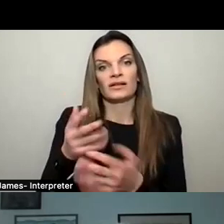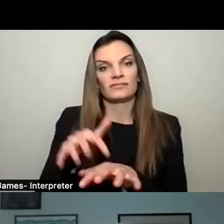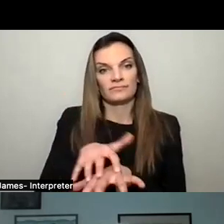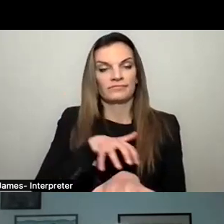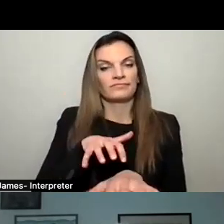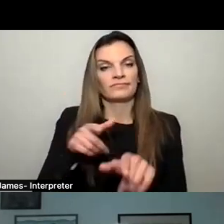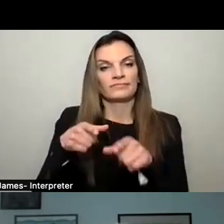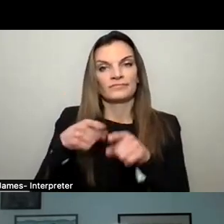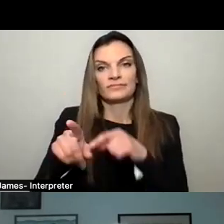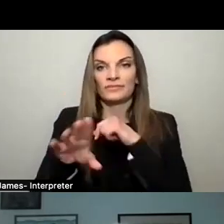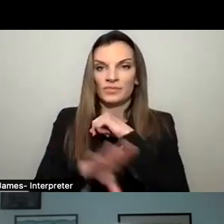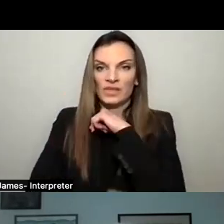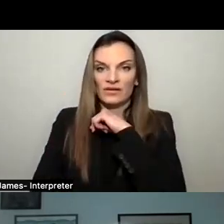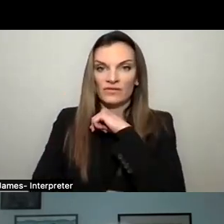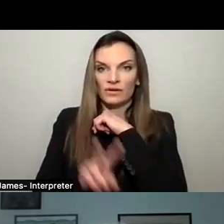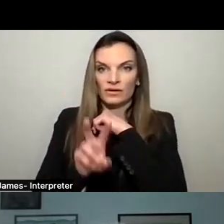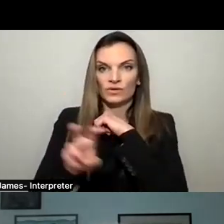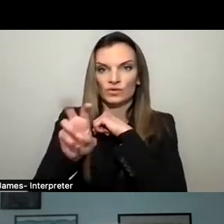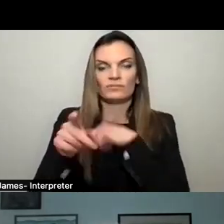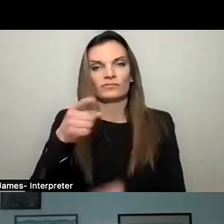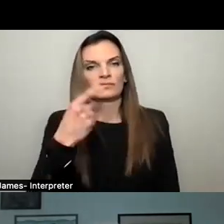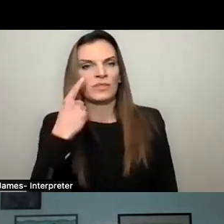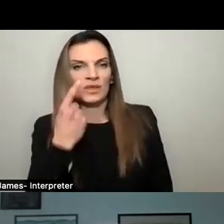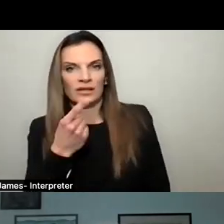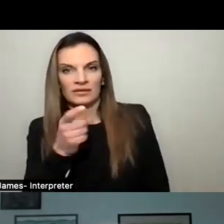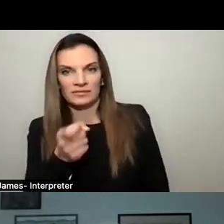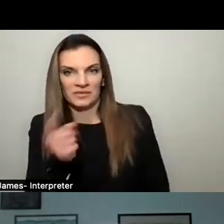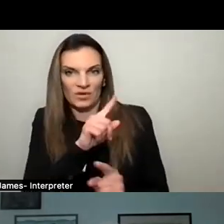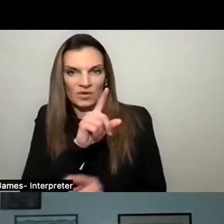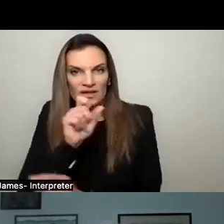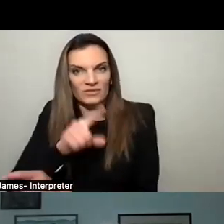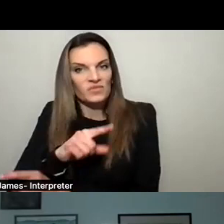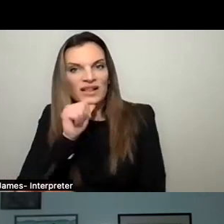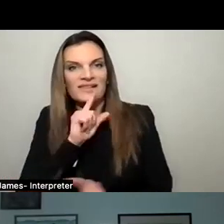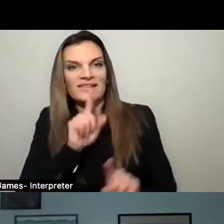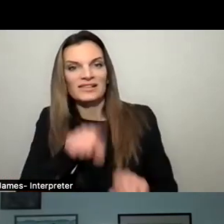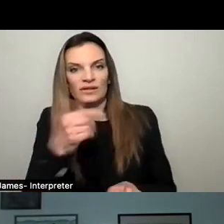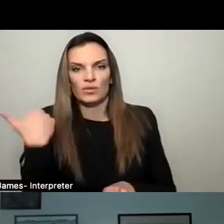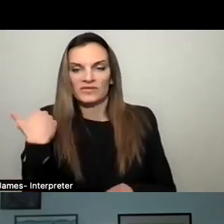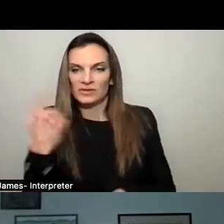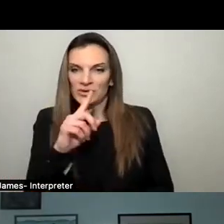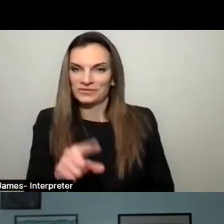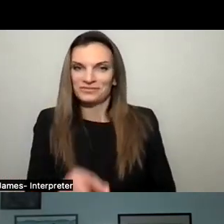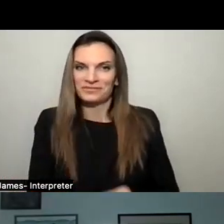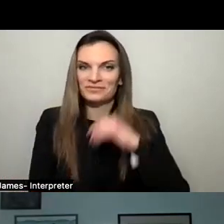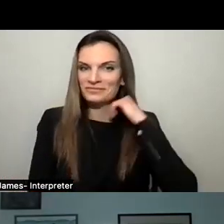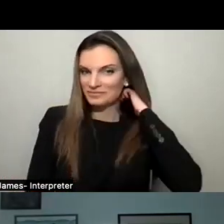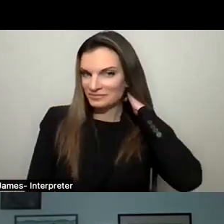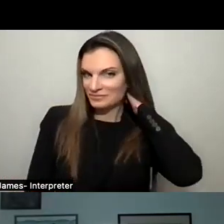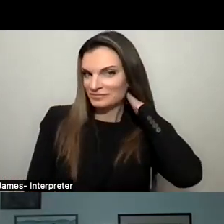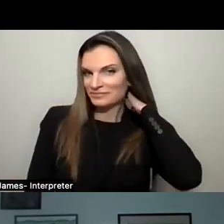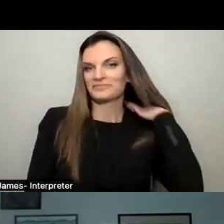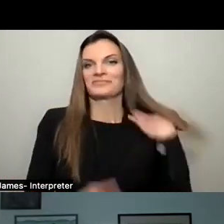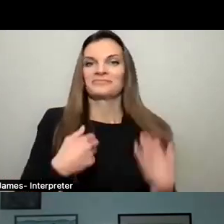during the fall tourist season? I think we, I think you have to go back to the question. didn't answer the previous one. Ah, oh, I